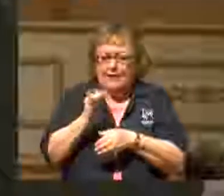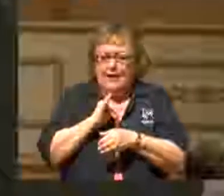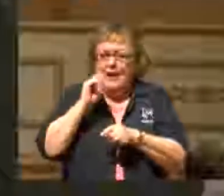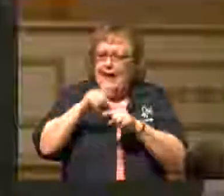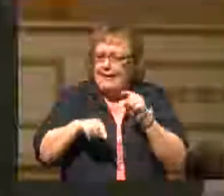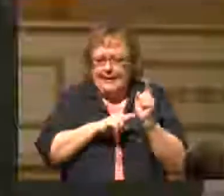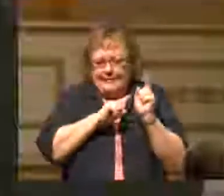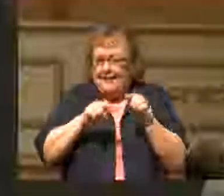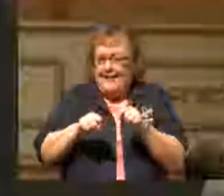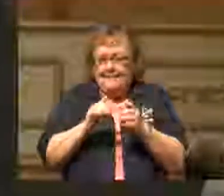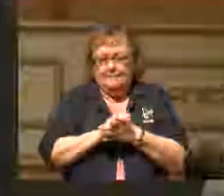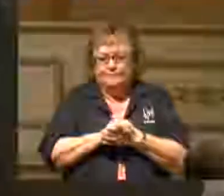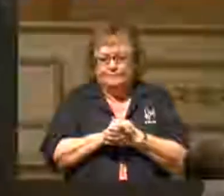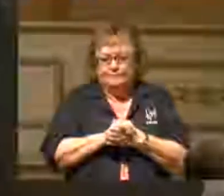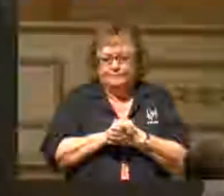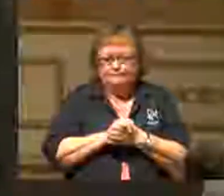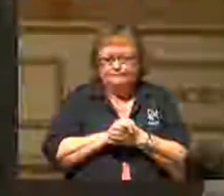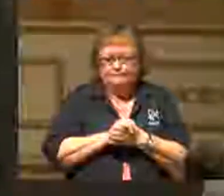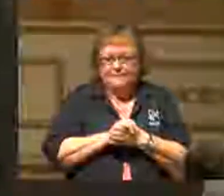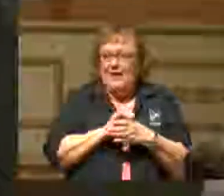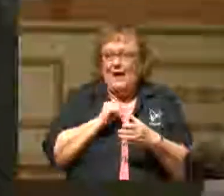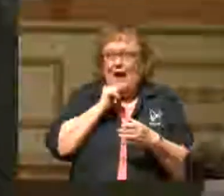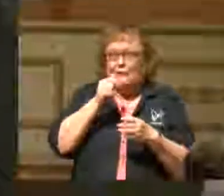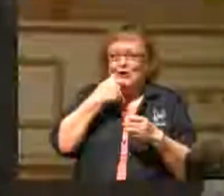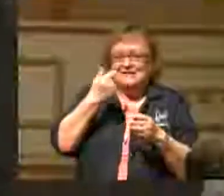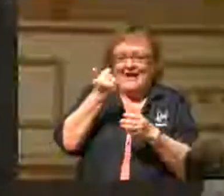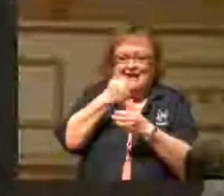cannot come. I'll not make a comment there.